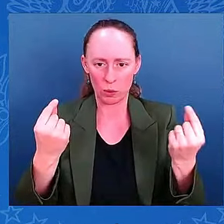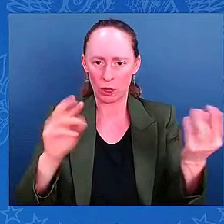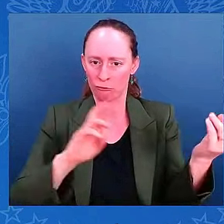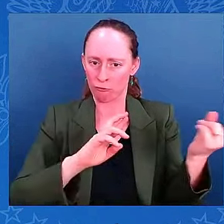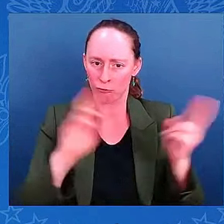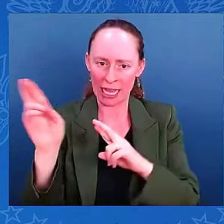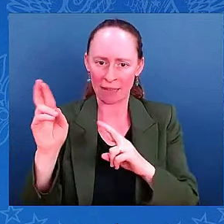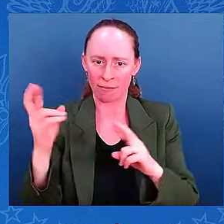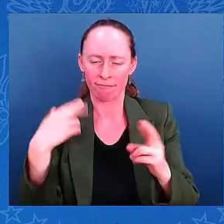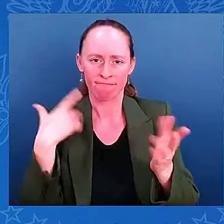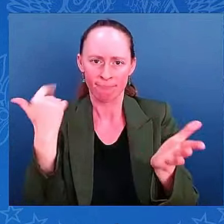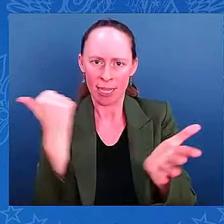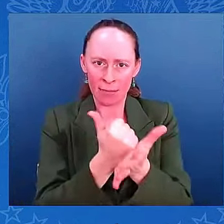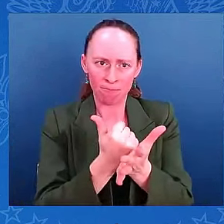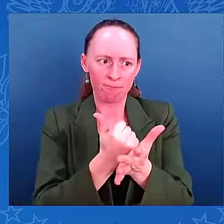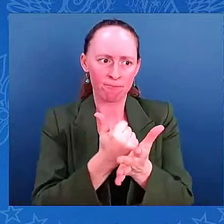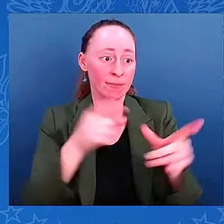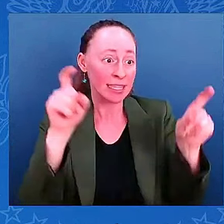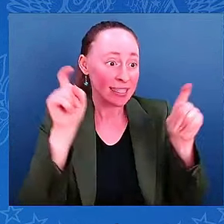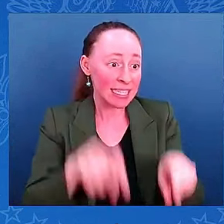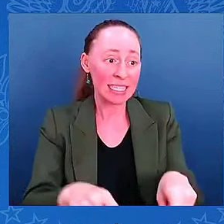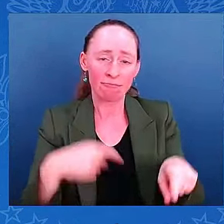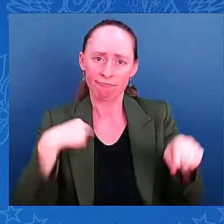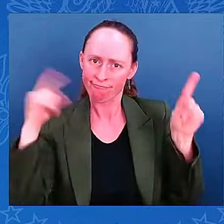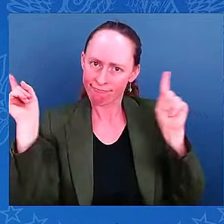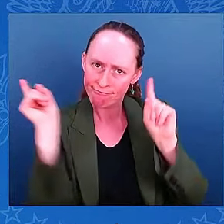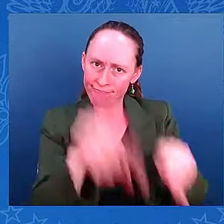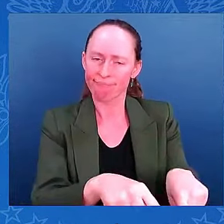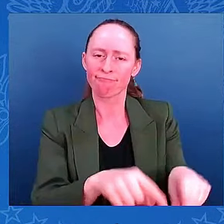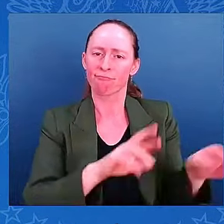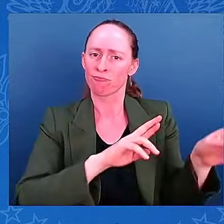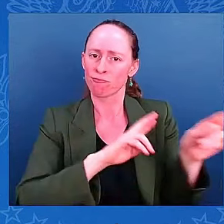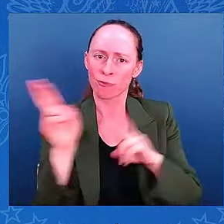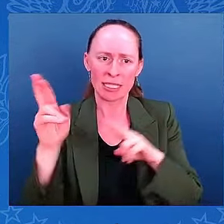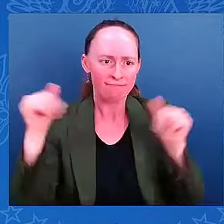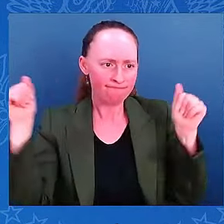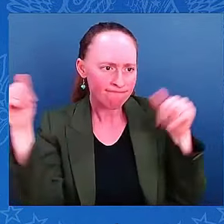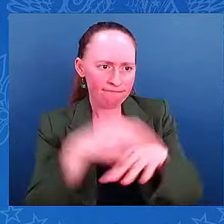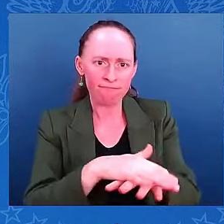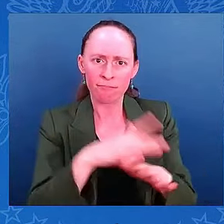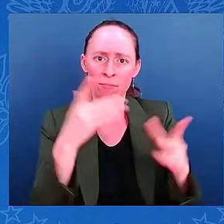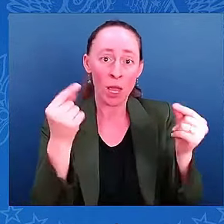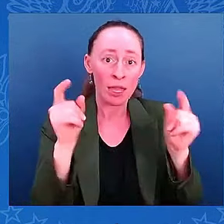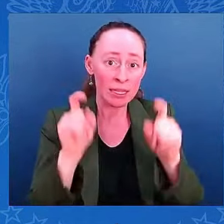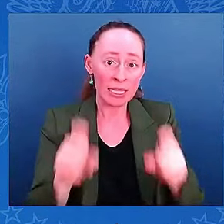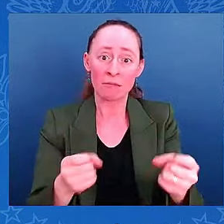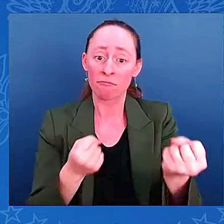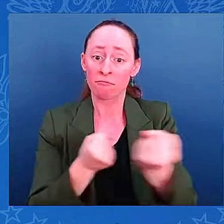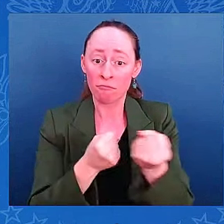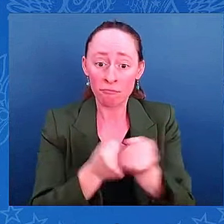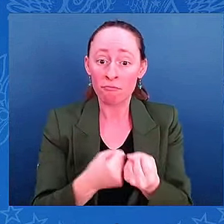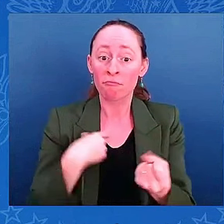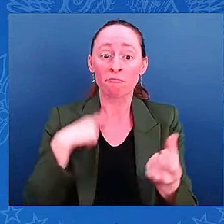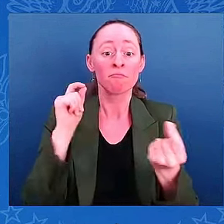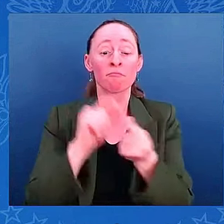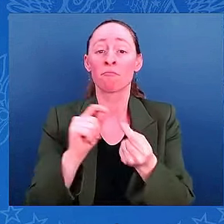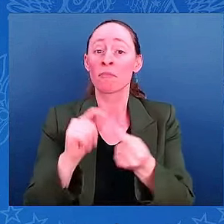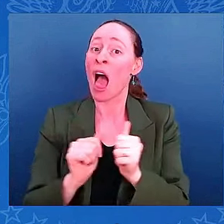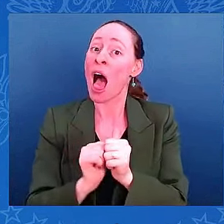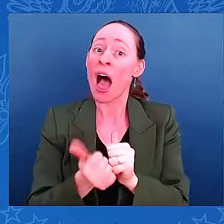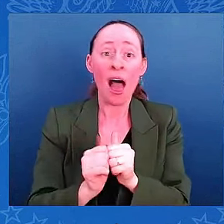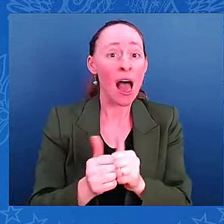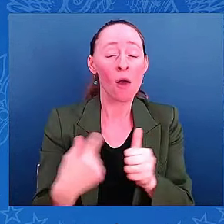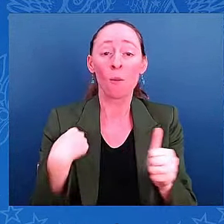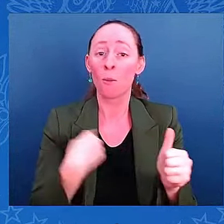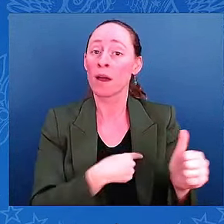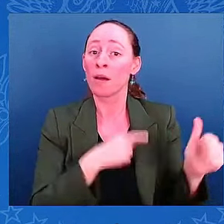country into the region. And I want to highlight how we prepare for storms. And so we have people and helicopters and aircraft